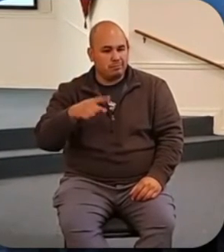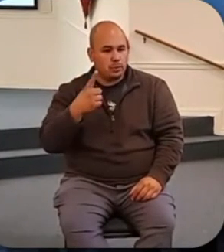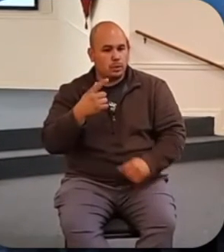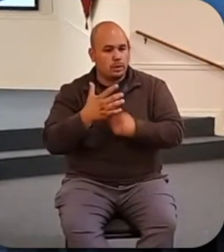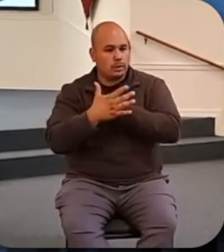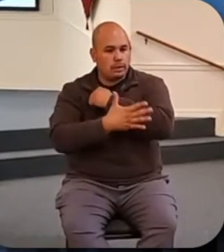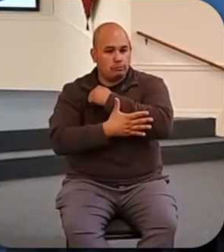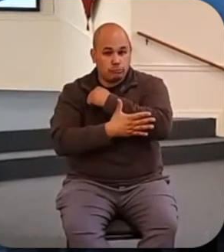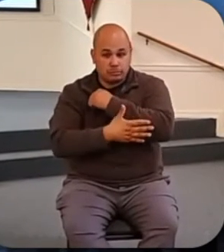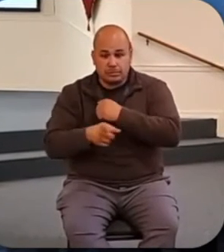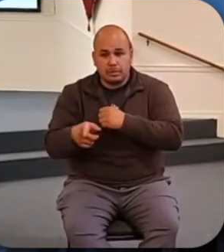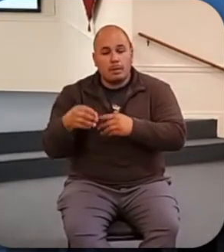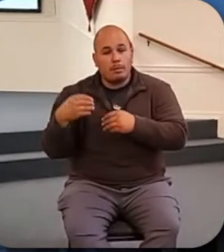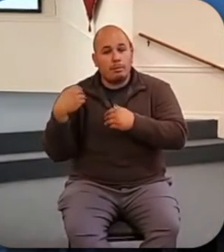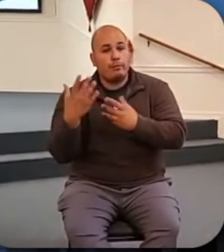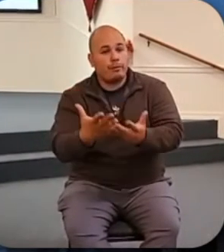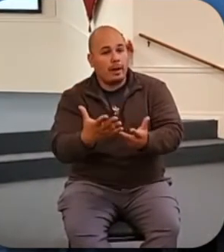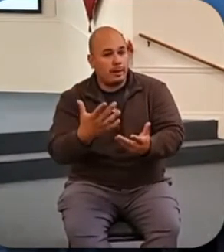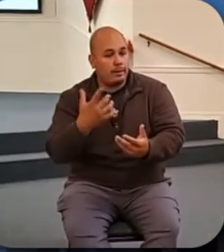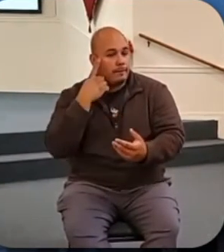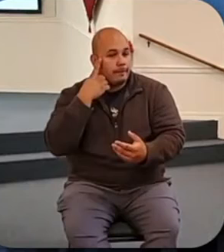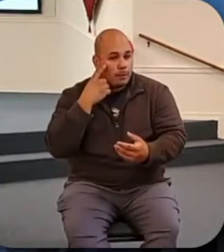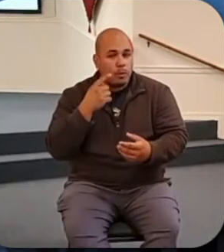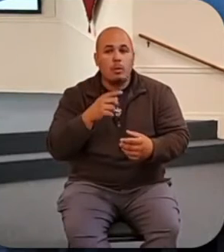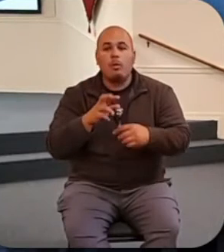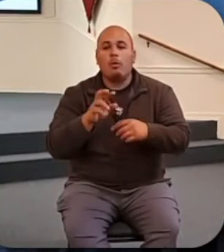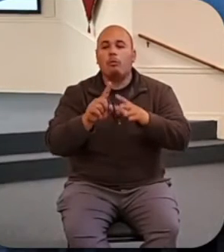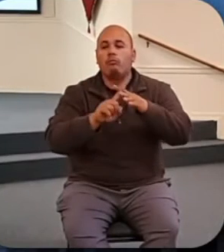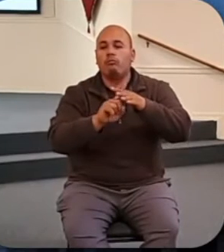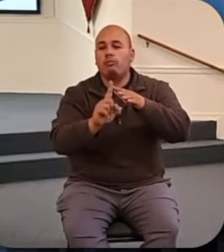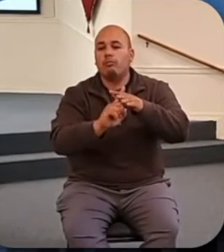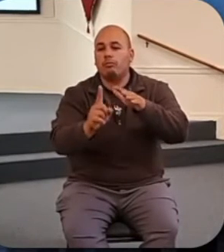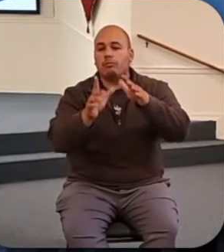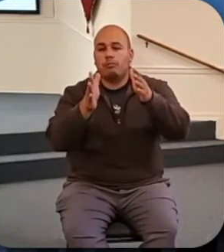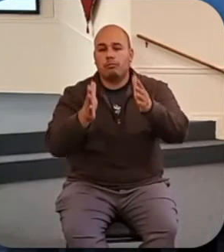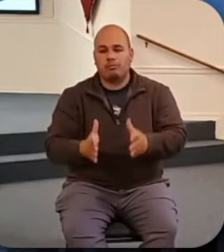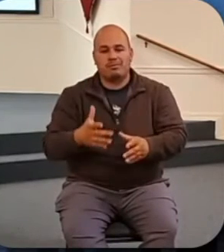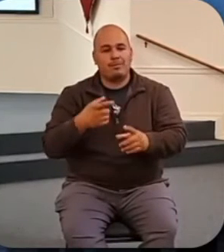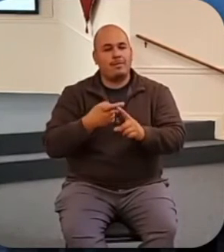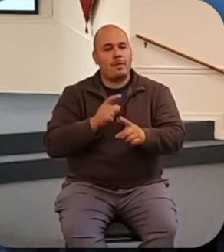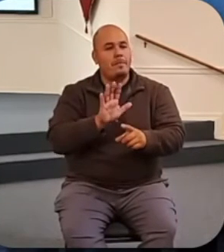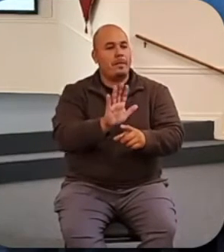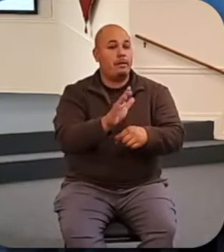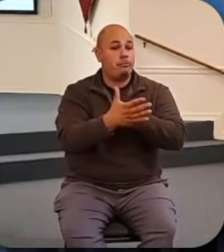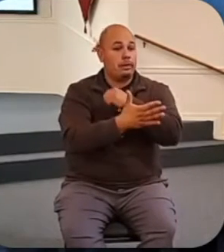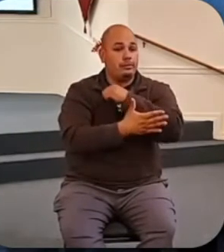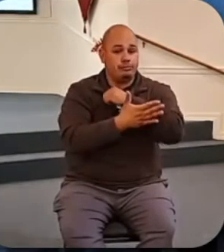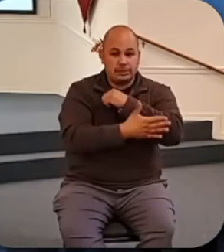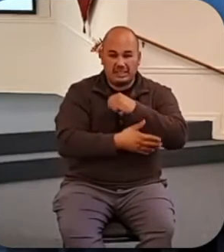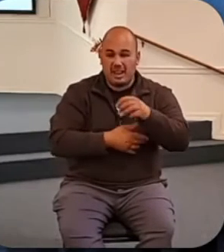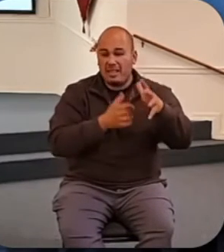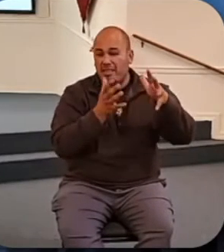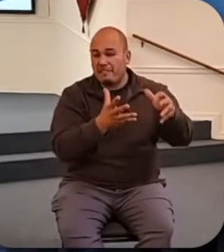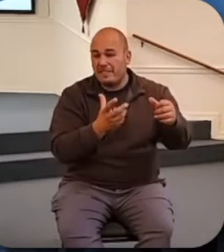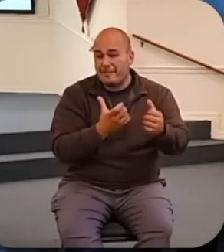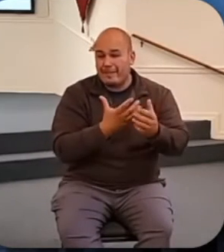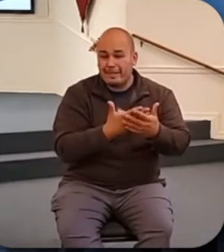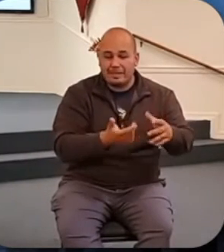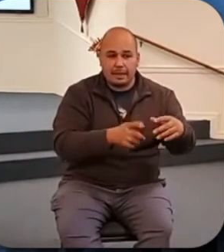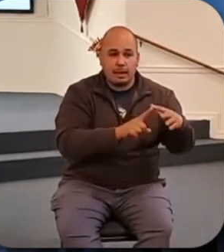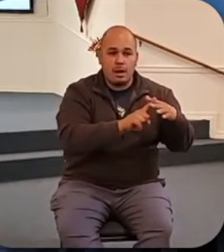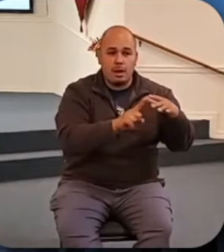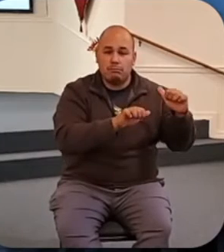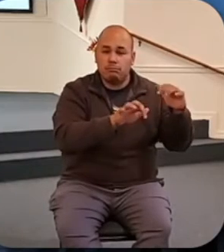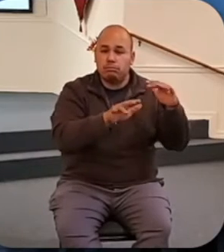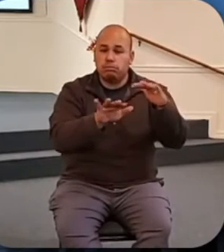for refugees fleeing violence in the northern part of their country. People who have had to leave everything behind and